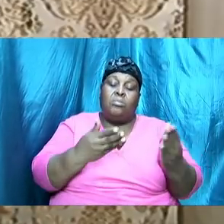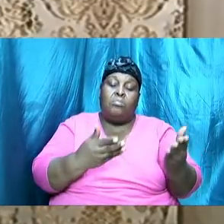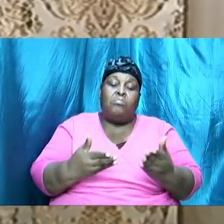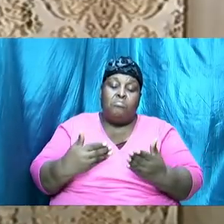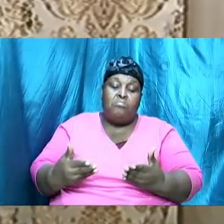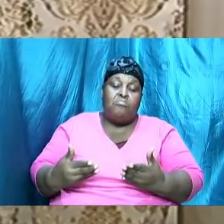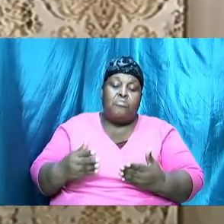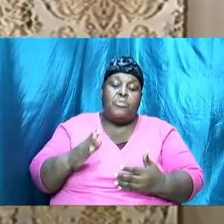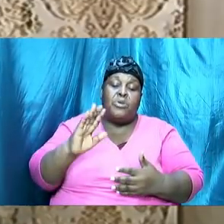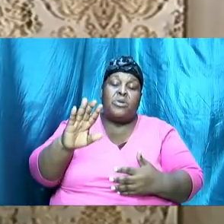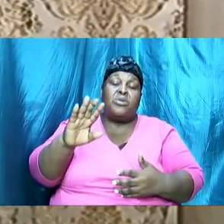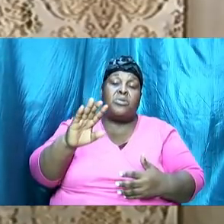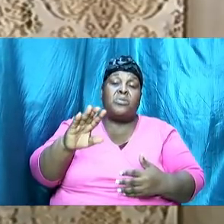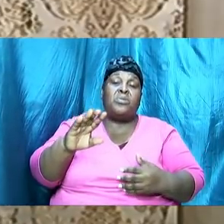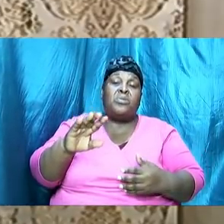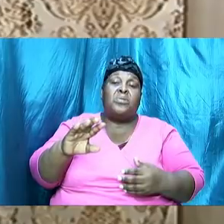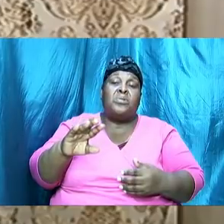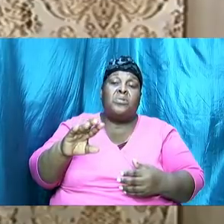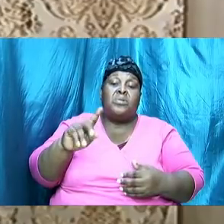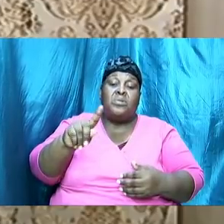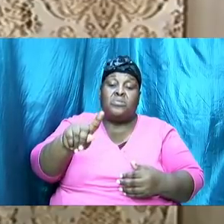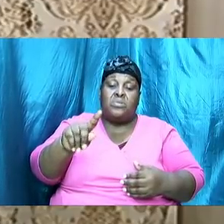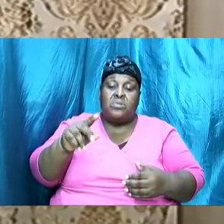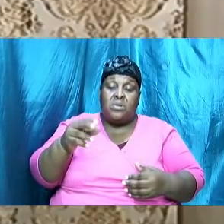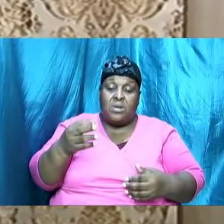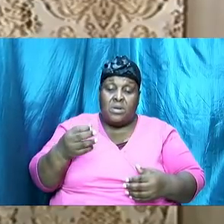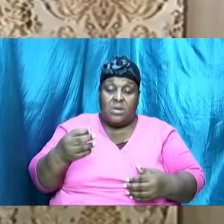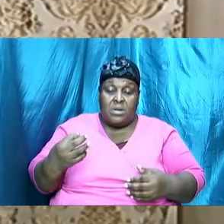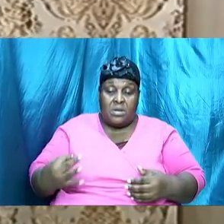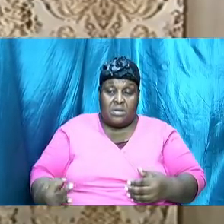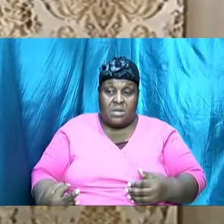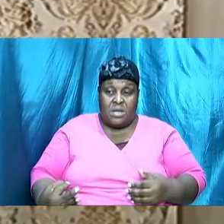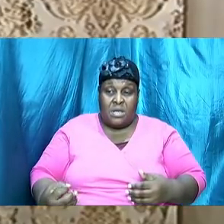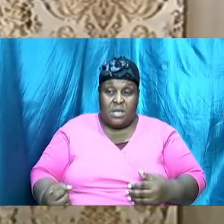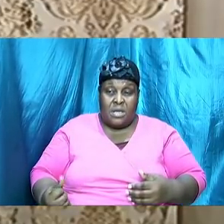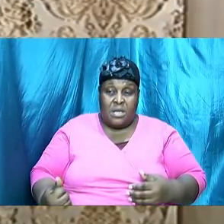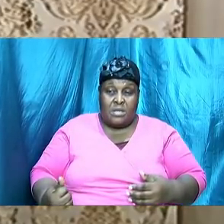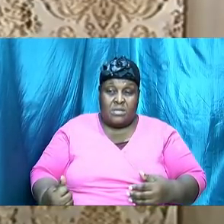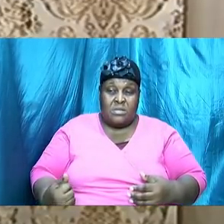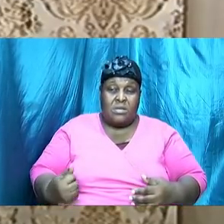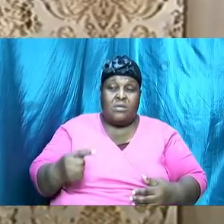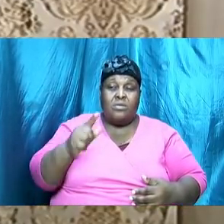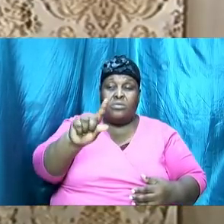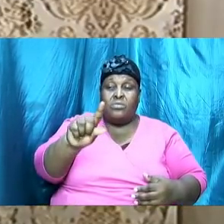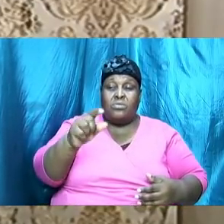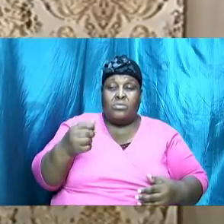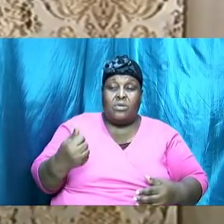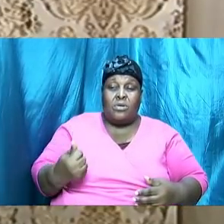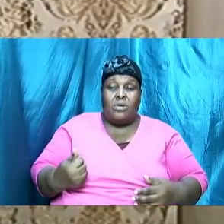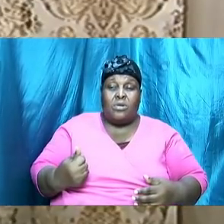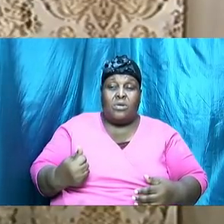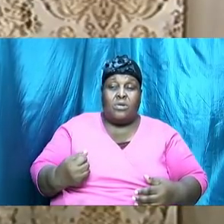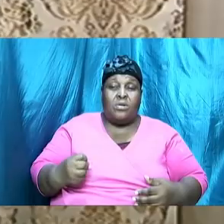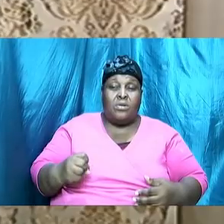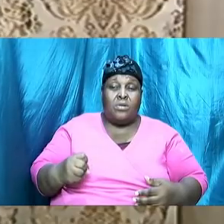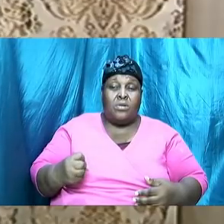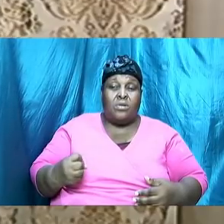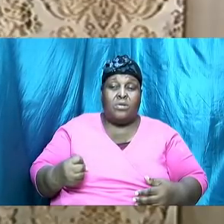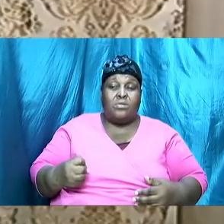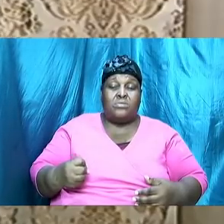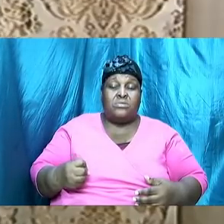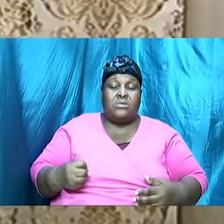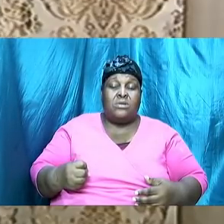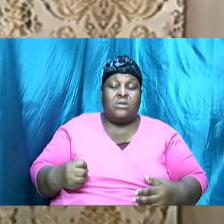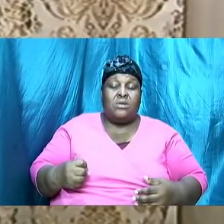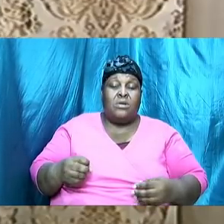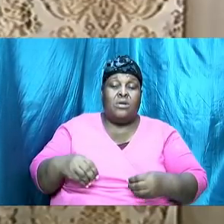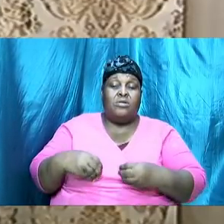ushers will be here, they will not be in church, but a few, and we will have that worked out, very few, but they will be on the outside